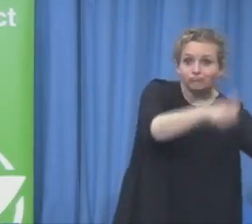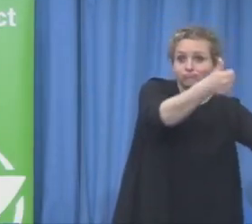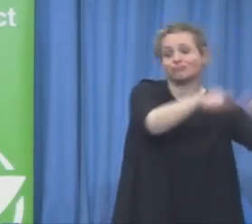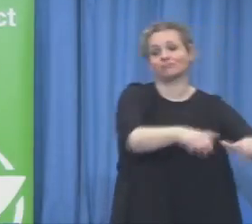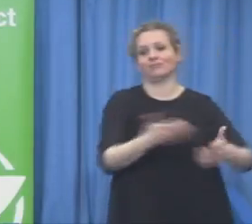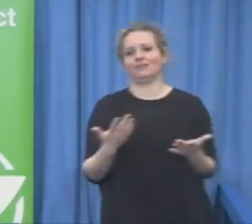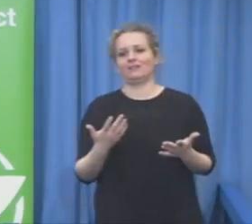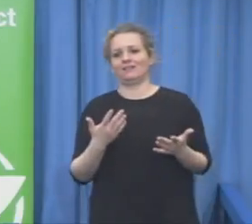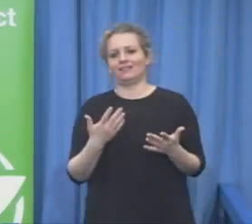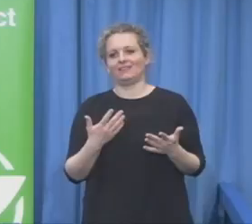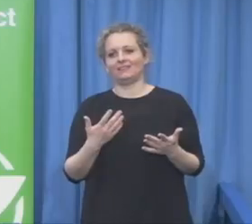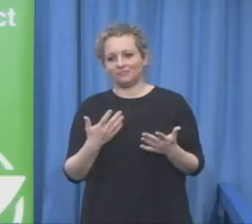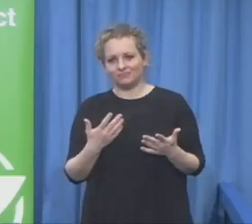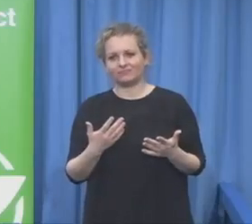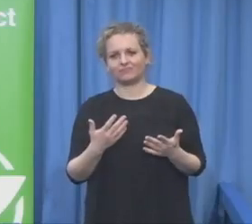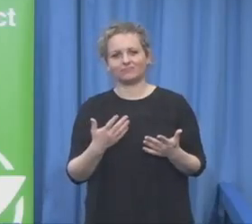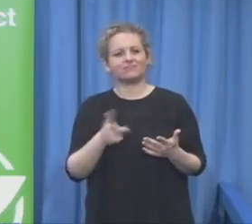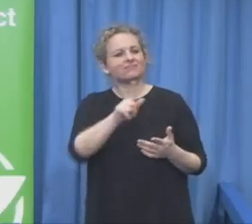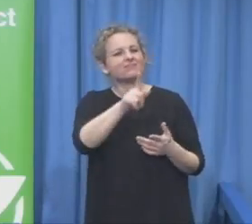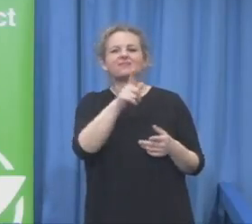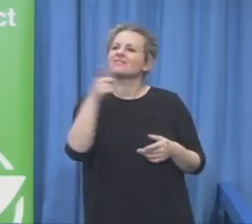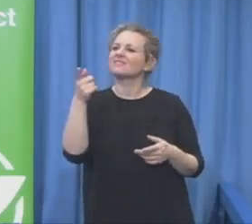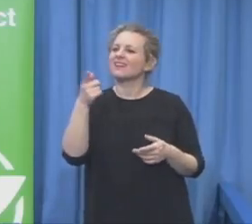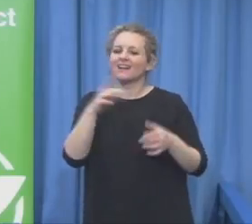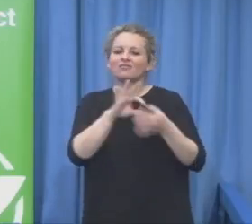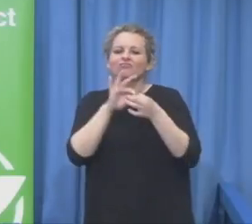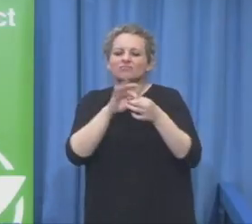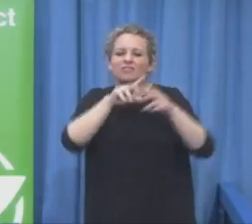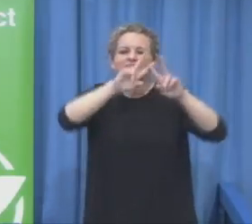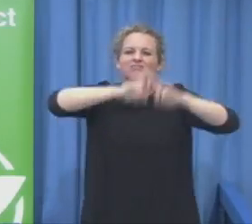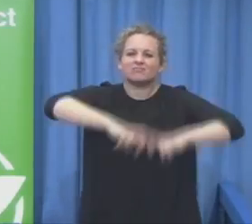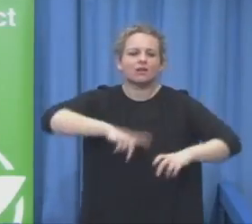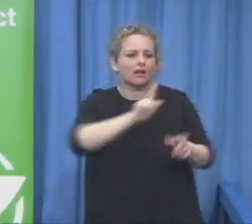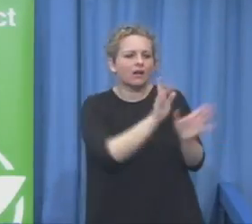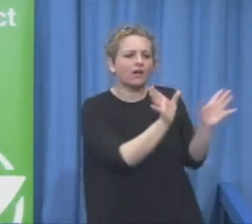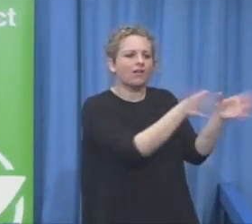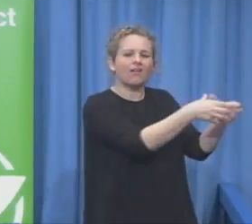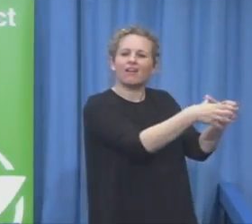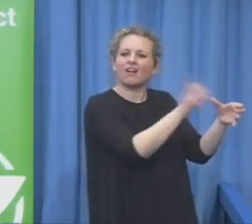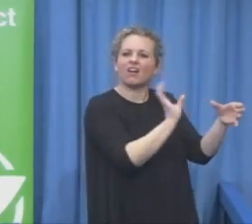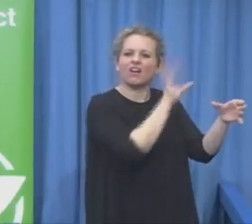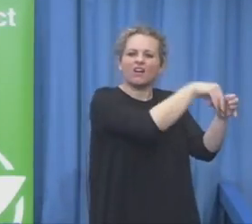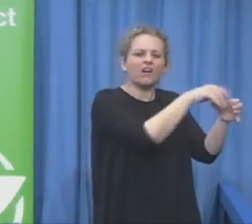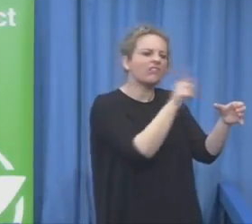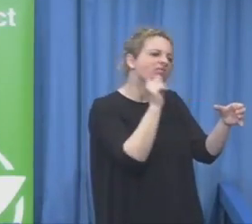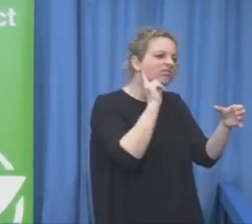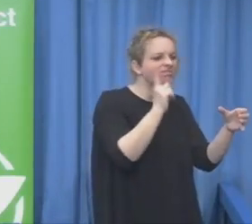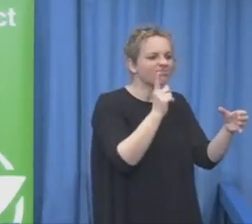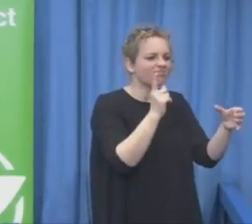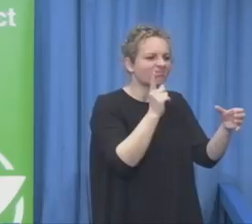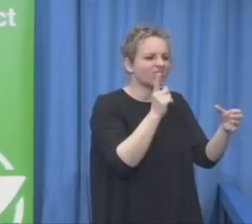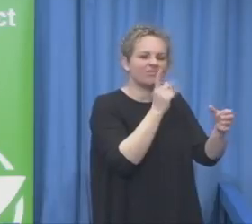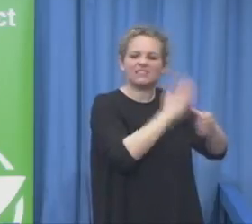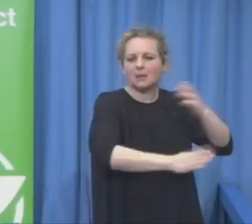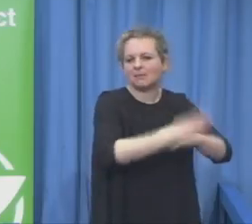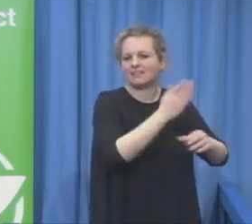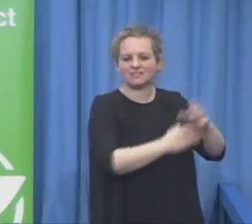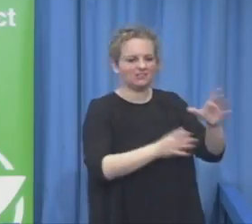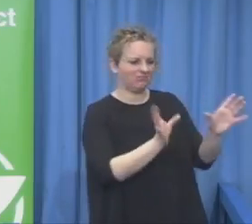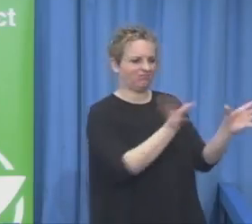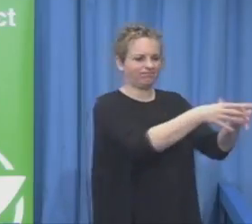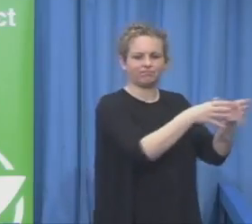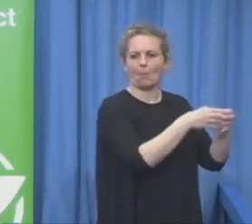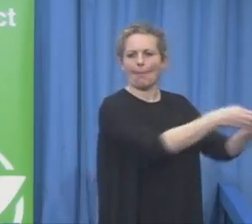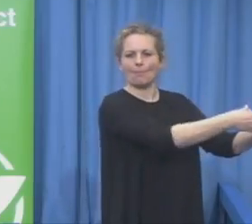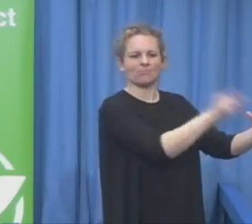satisfaction. job satisfaction would be something that is an attitude toward one's job based on